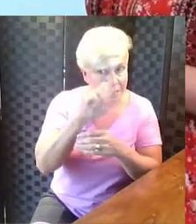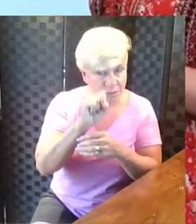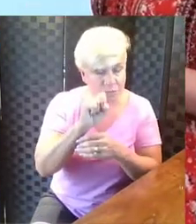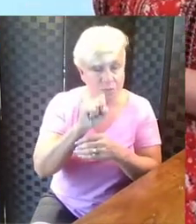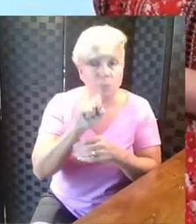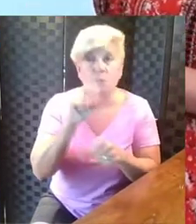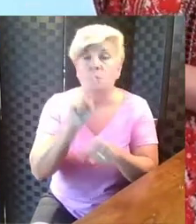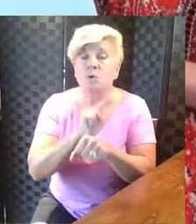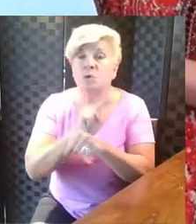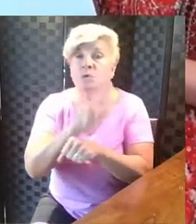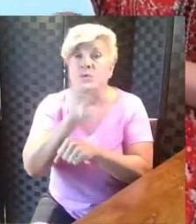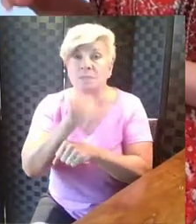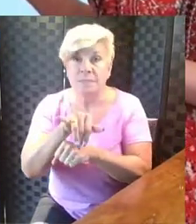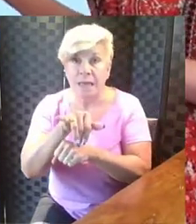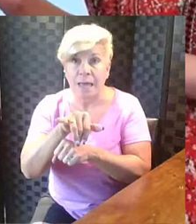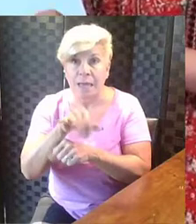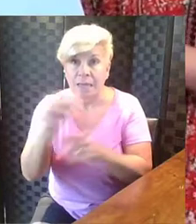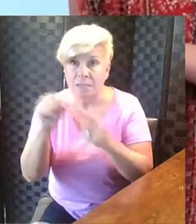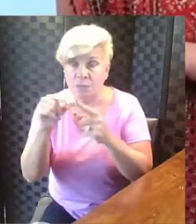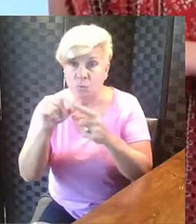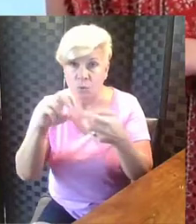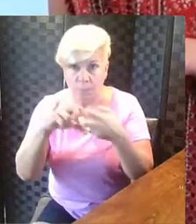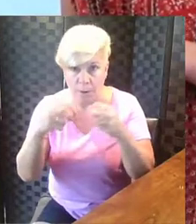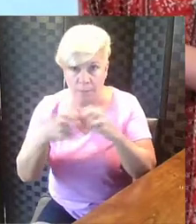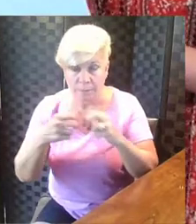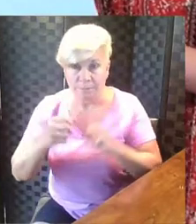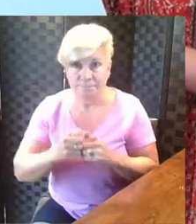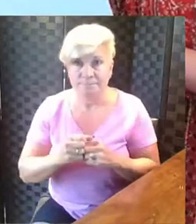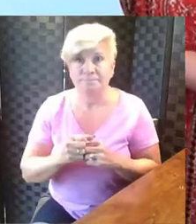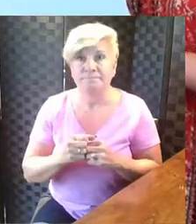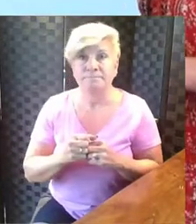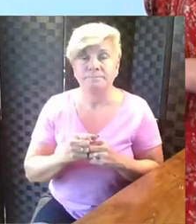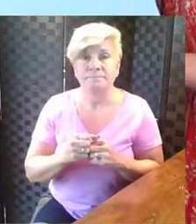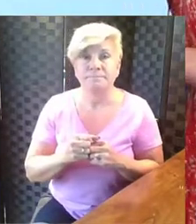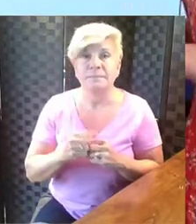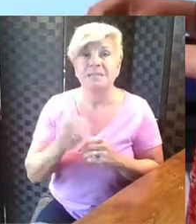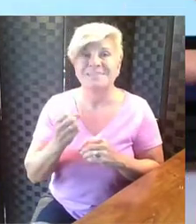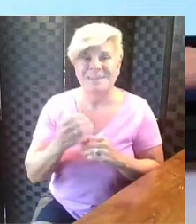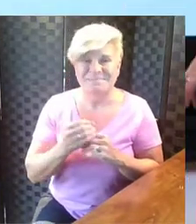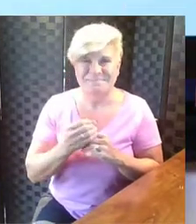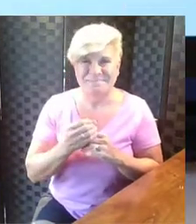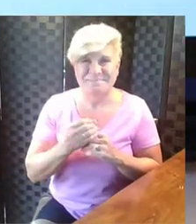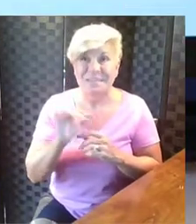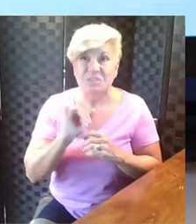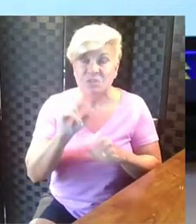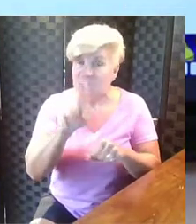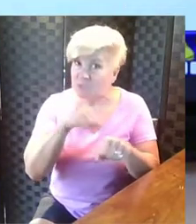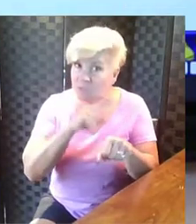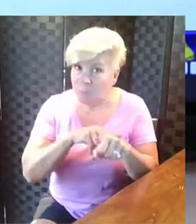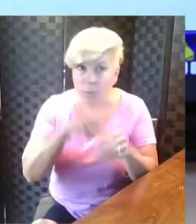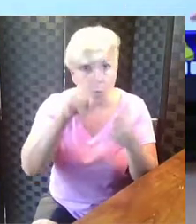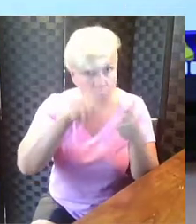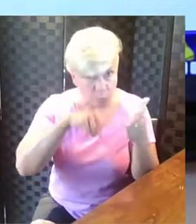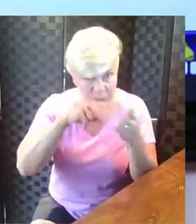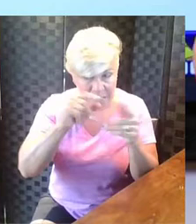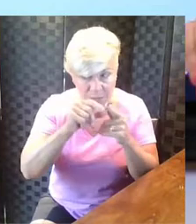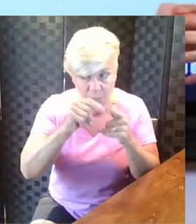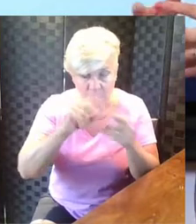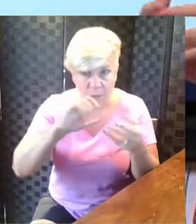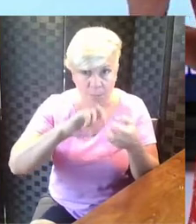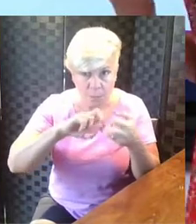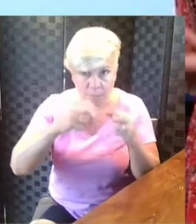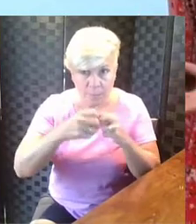We're going to use that in a word problem situation. So, just like usual, we're going to read the word